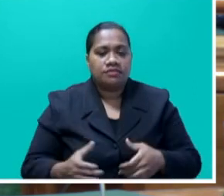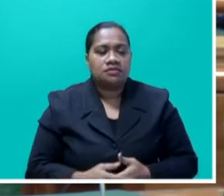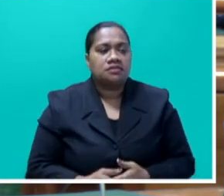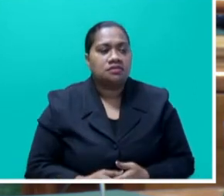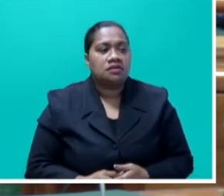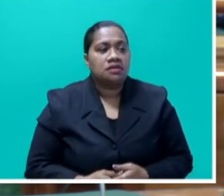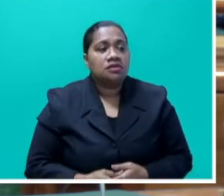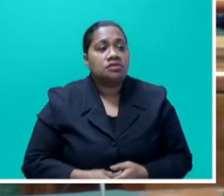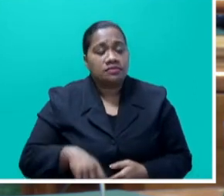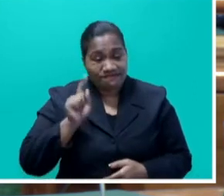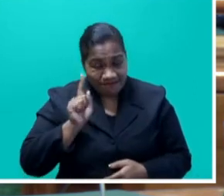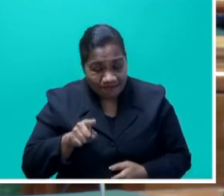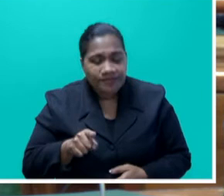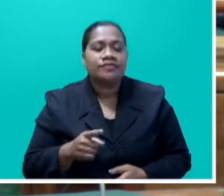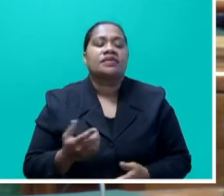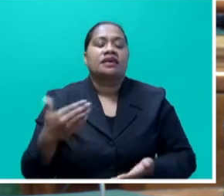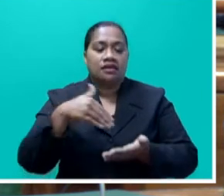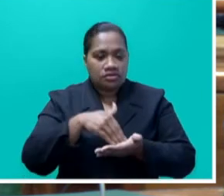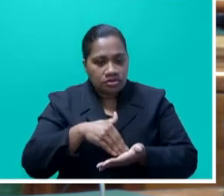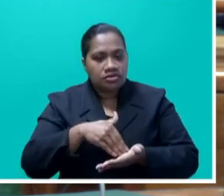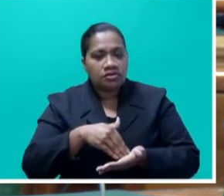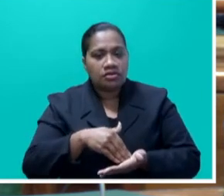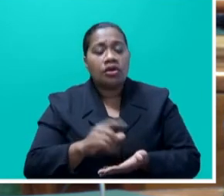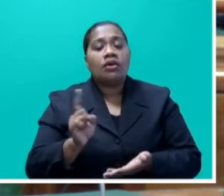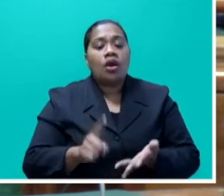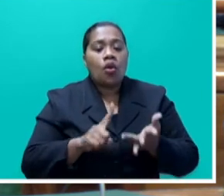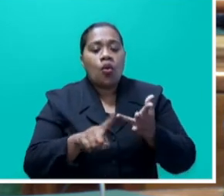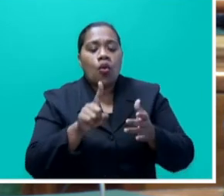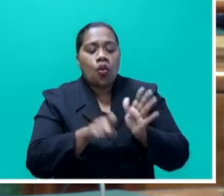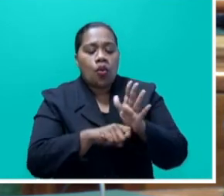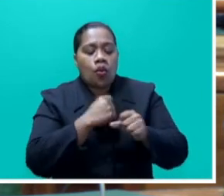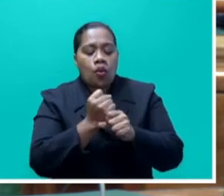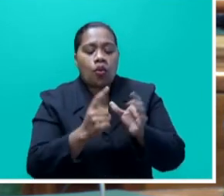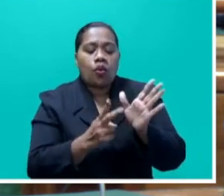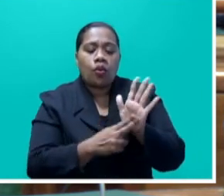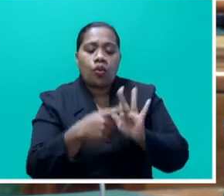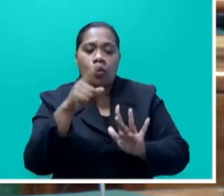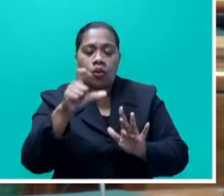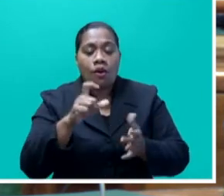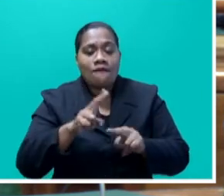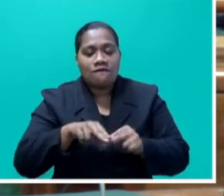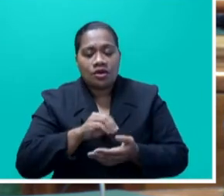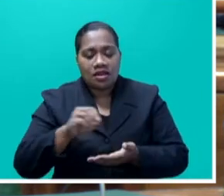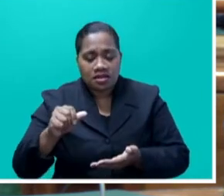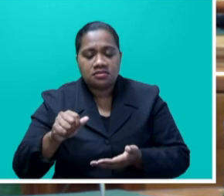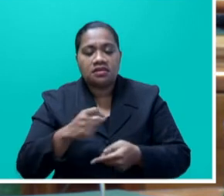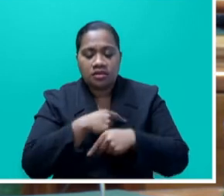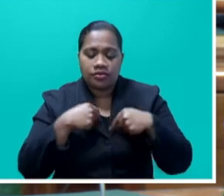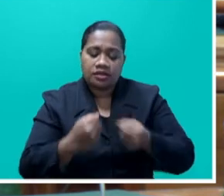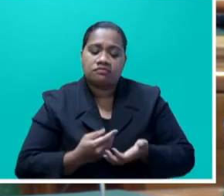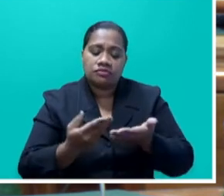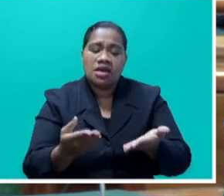Speaker say. This is in addition, Mr. Speaker say, to the organic fertilizer that we are delivering at no cost to the